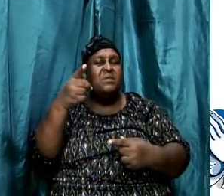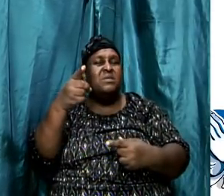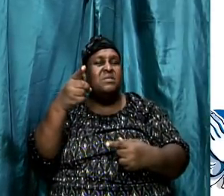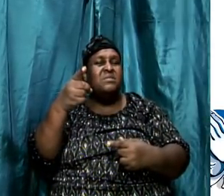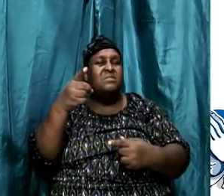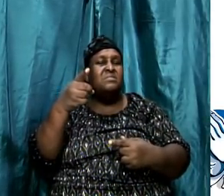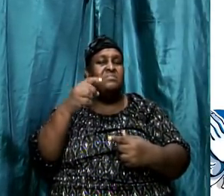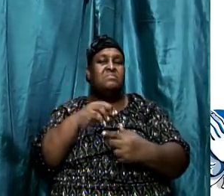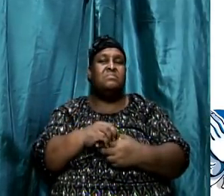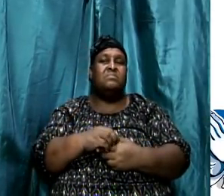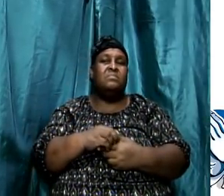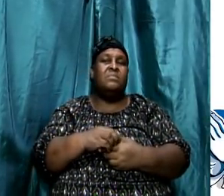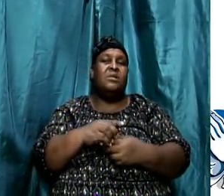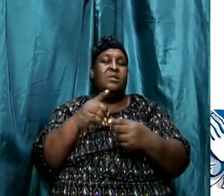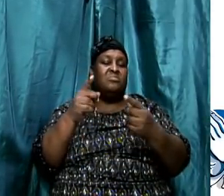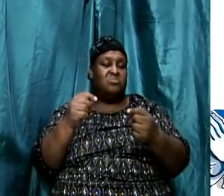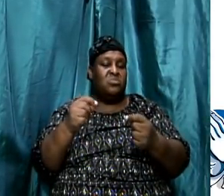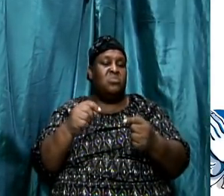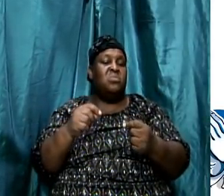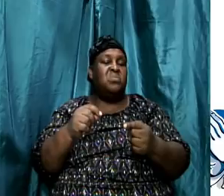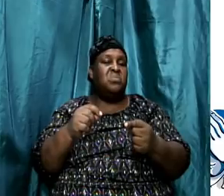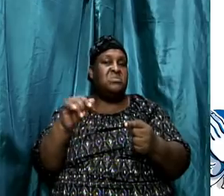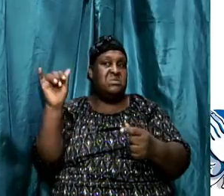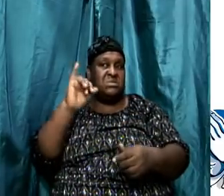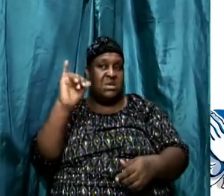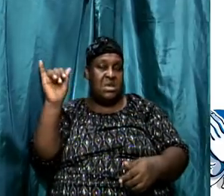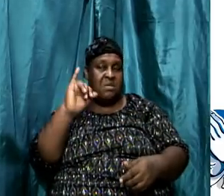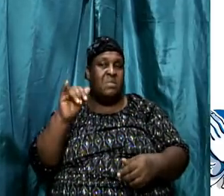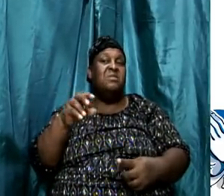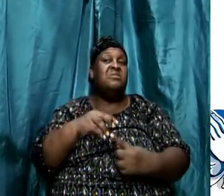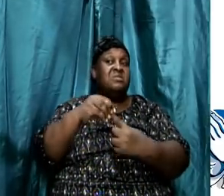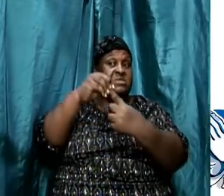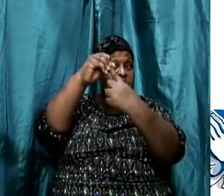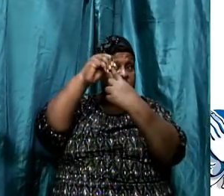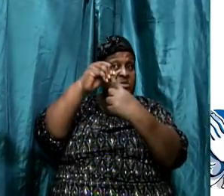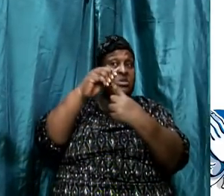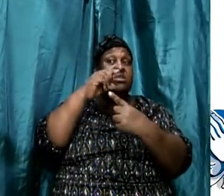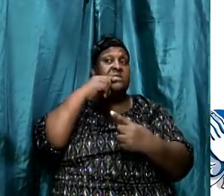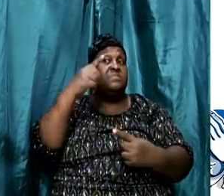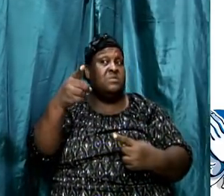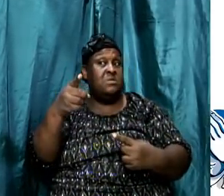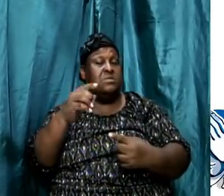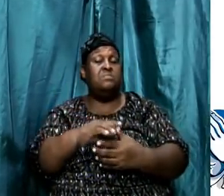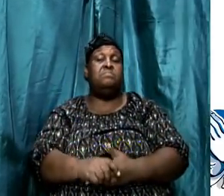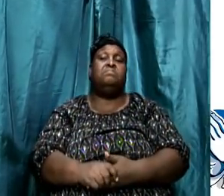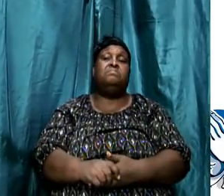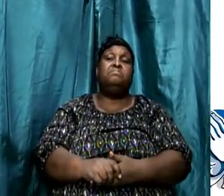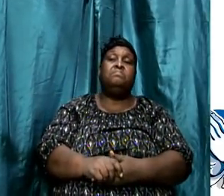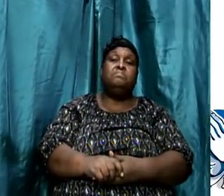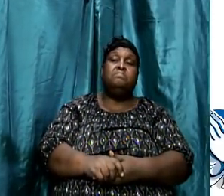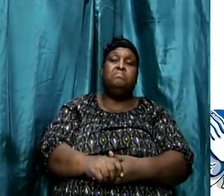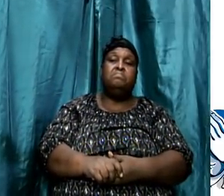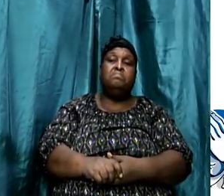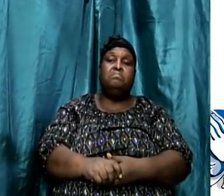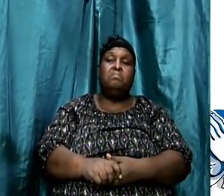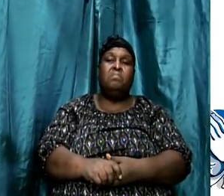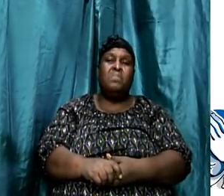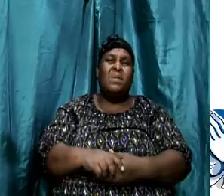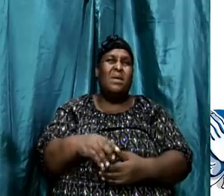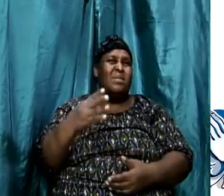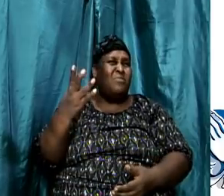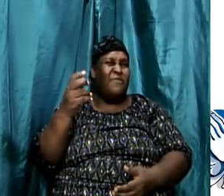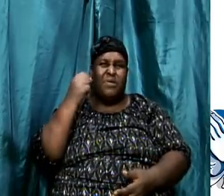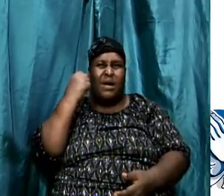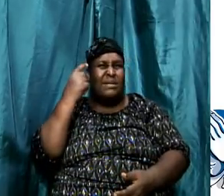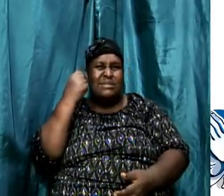example, go and do likewise. That was the specific statement that we are reading. But before we can understand the